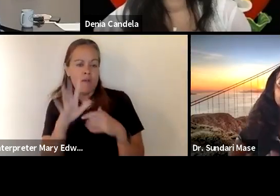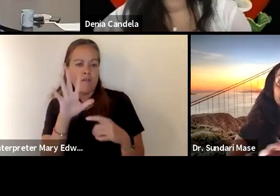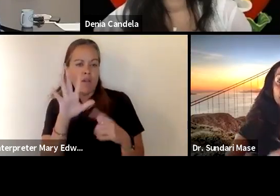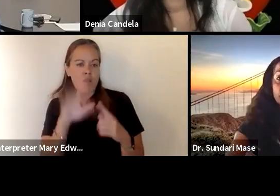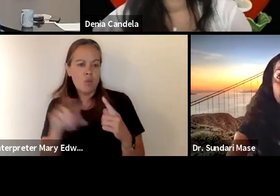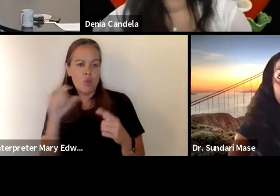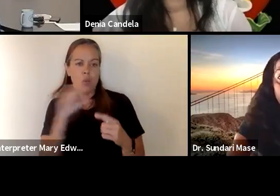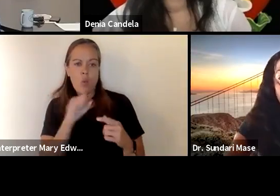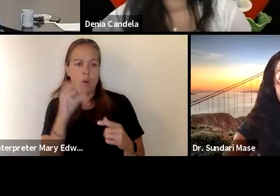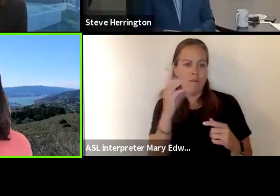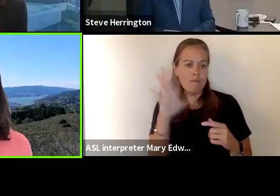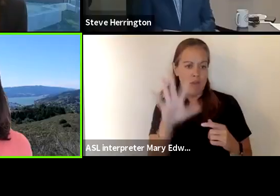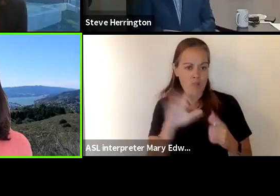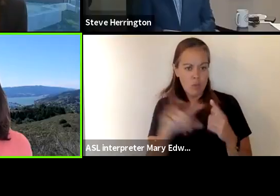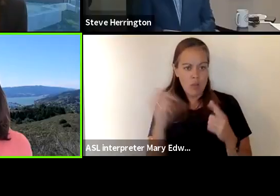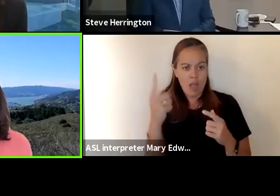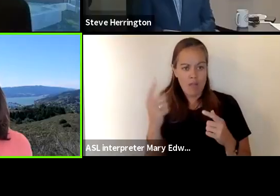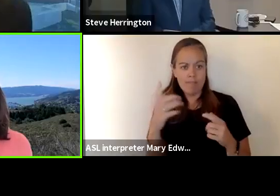population